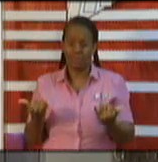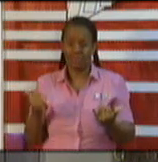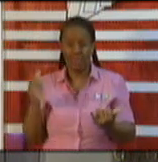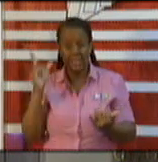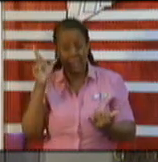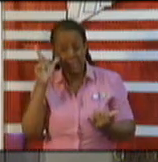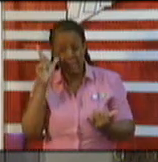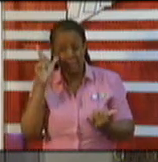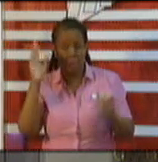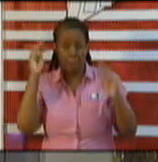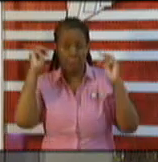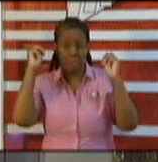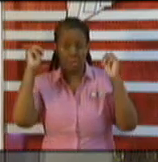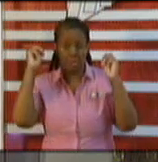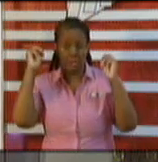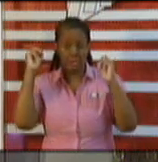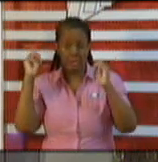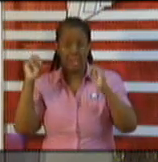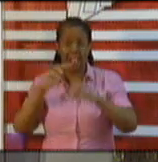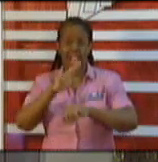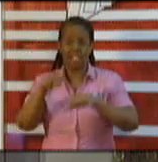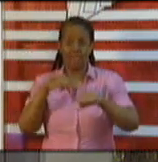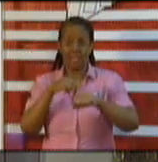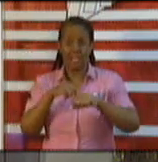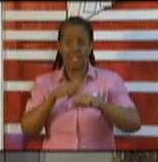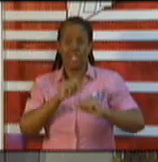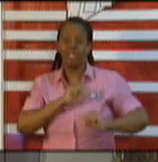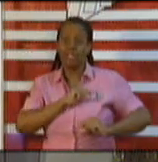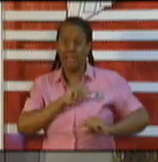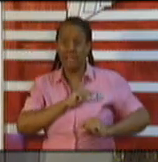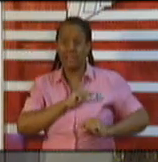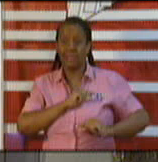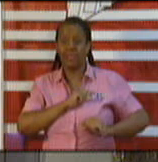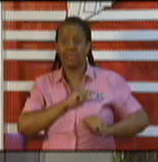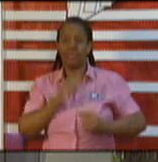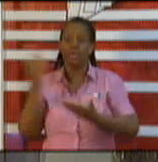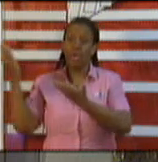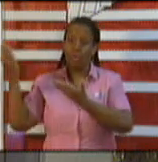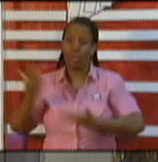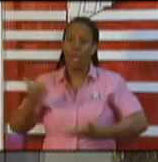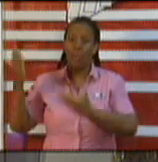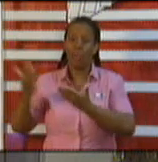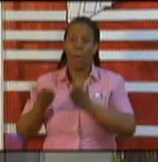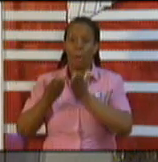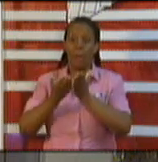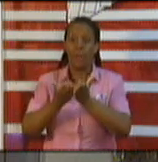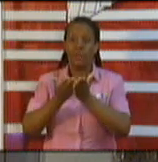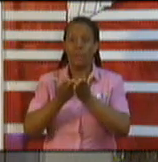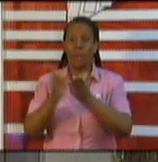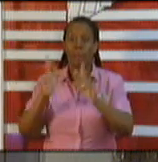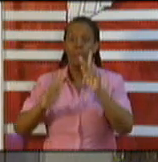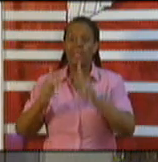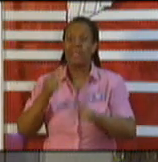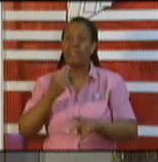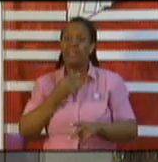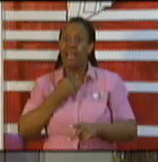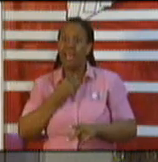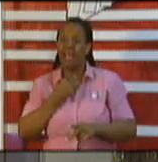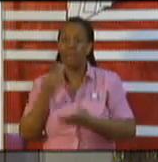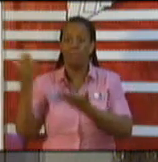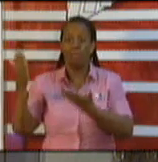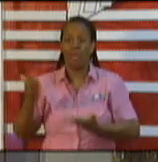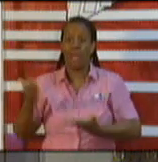in bringing back our nationals. By the hundreds. By the hundreds. They are occupying our